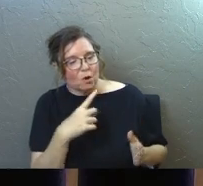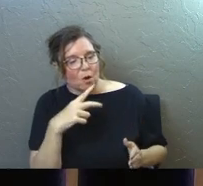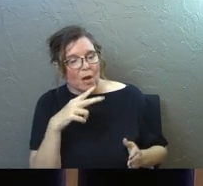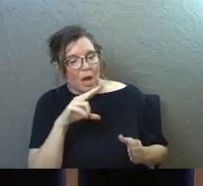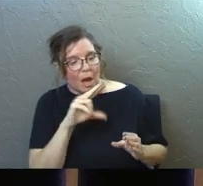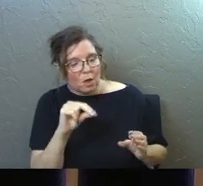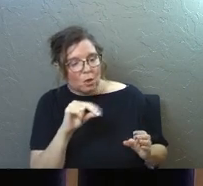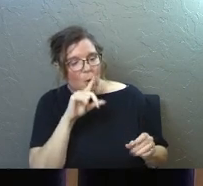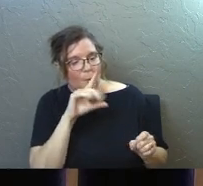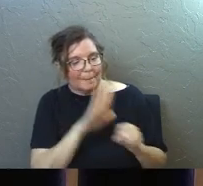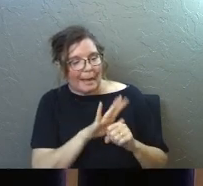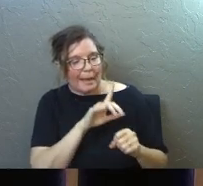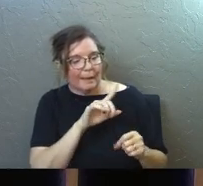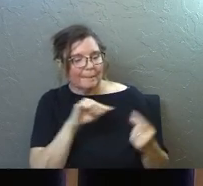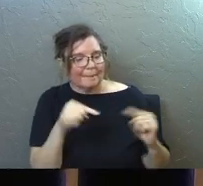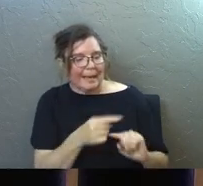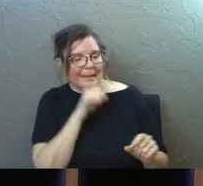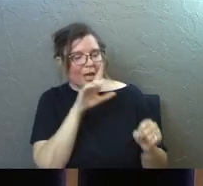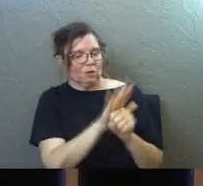a no-paying guarantee.